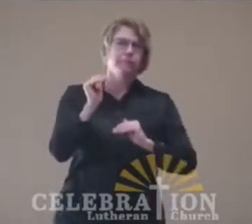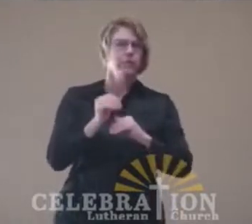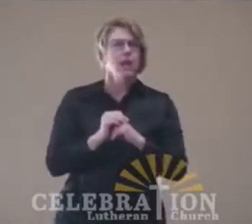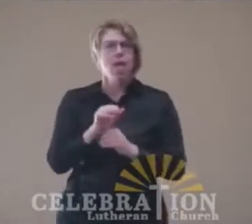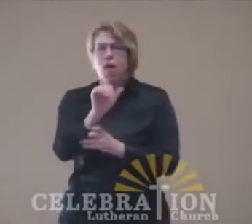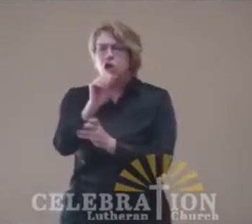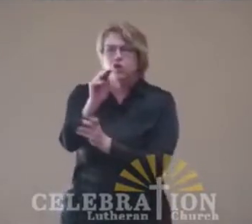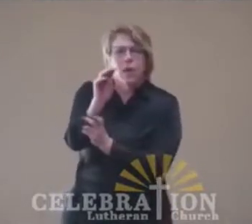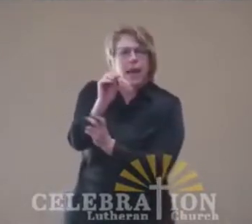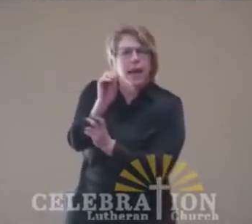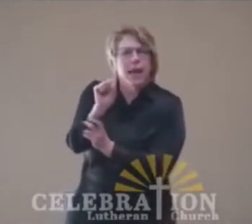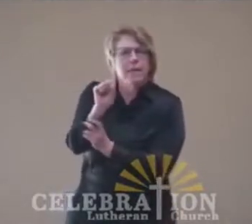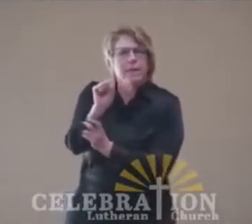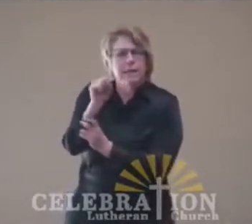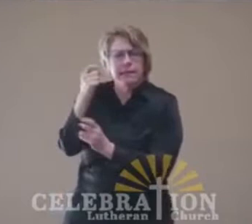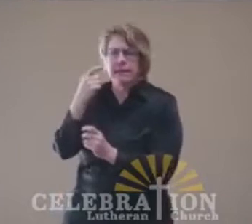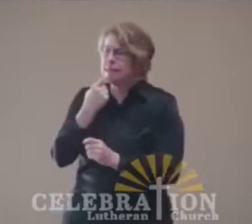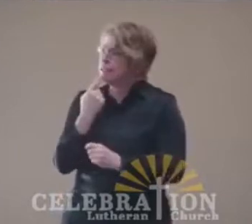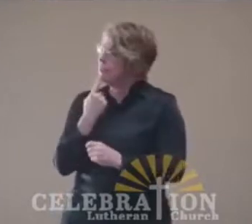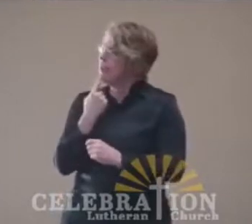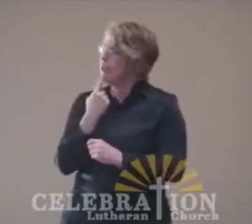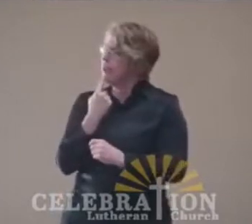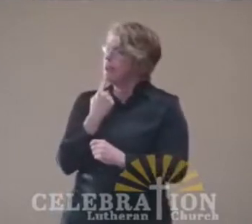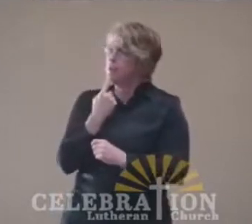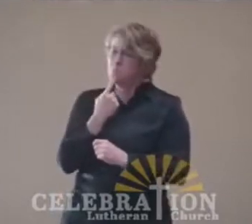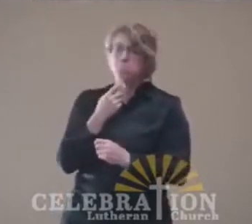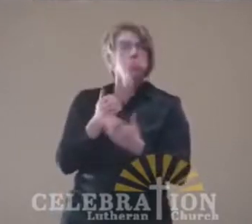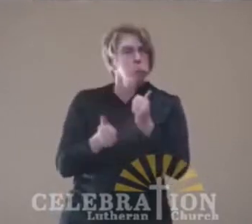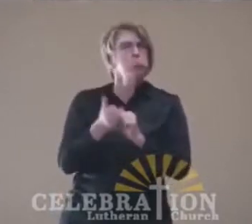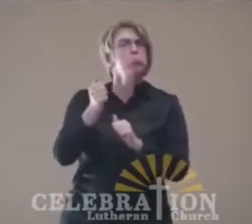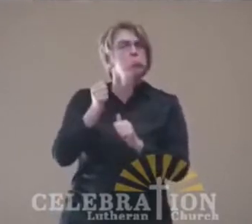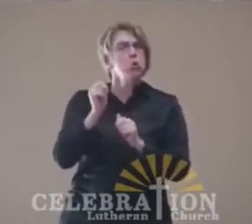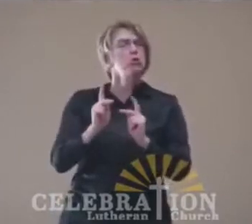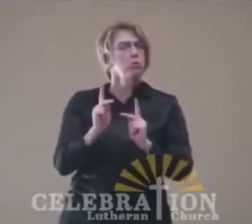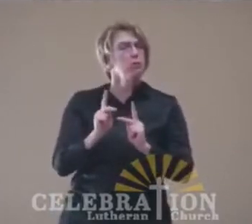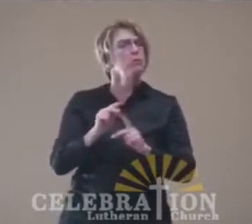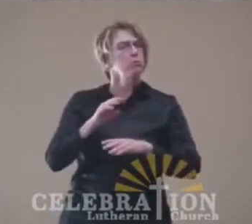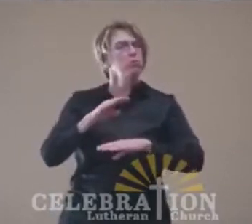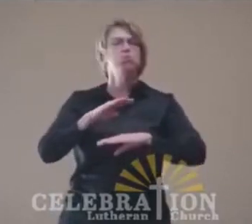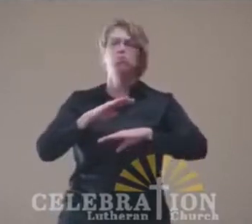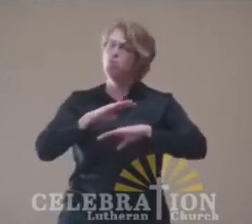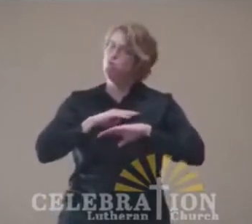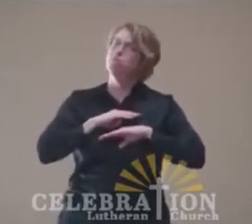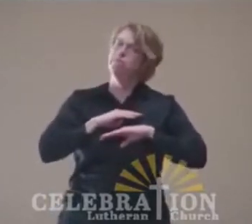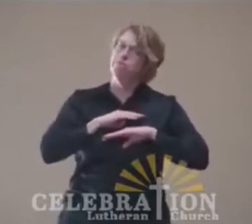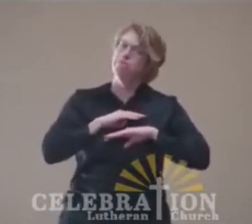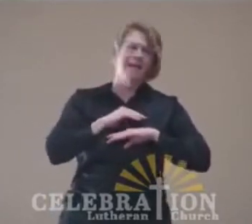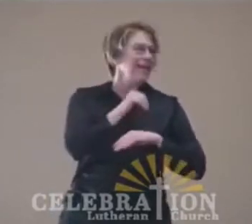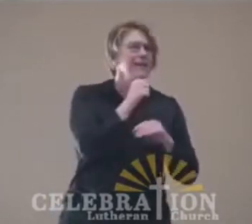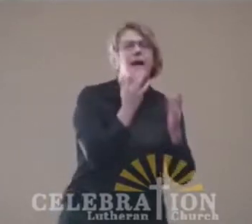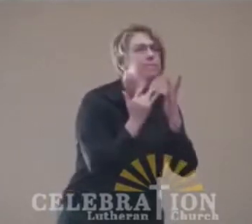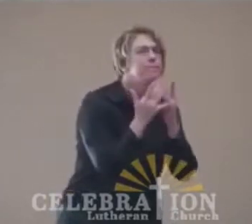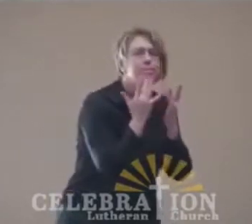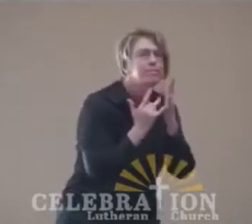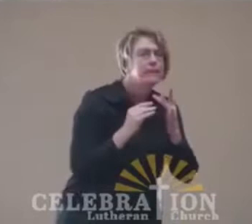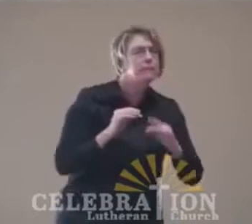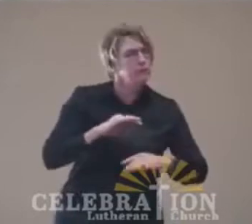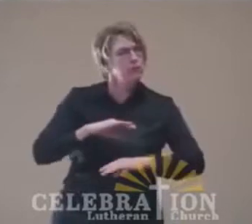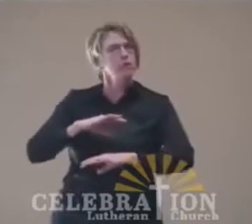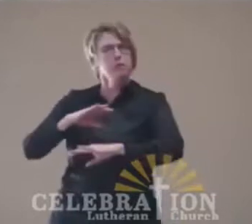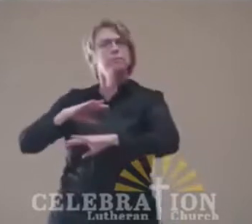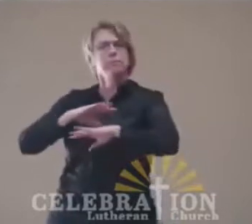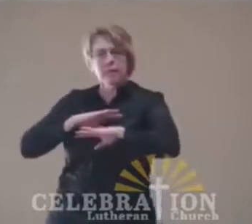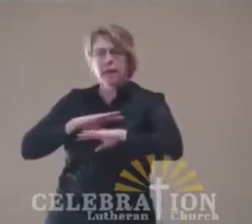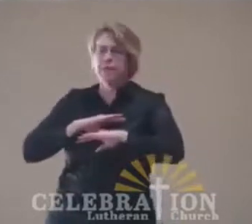Amos prophesied at a time of relative prosperity for Israel. It felt like life was good. They were doing okay,